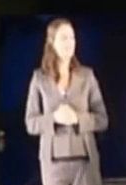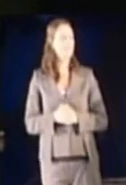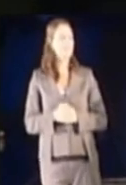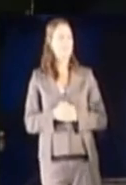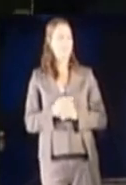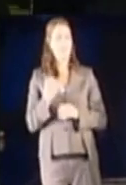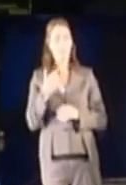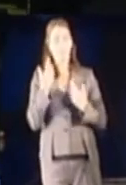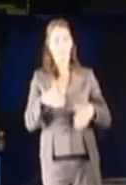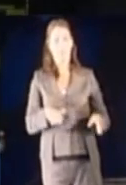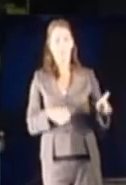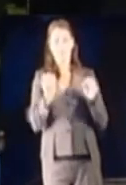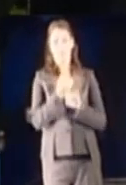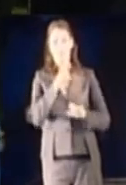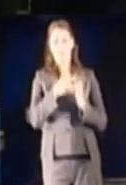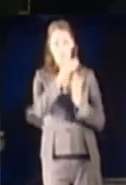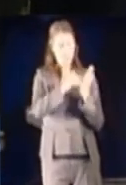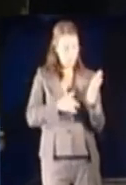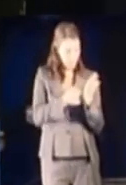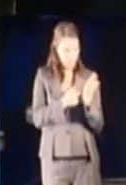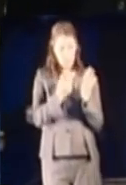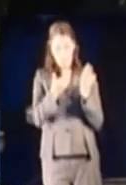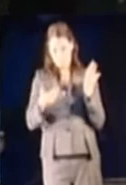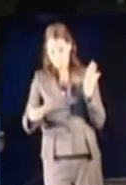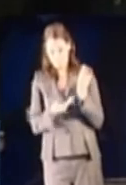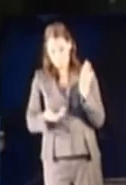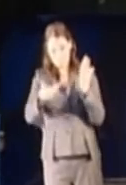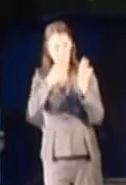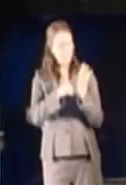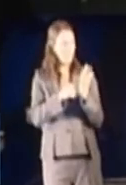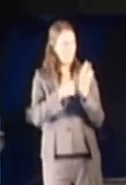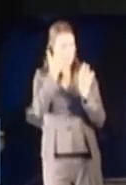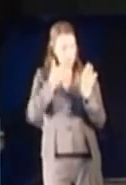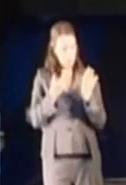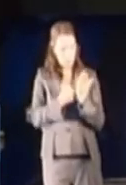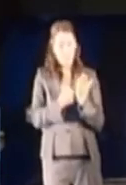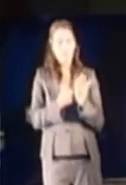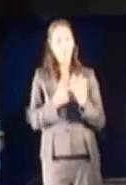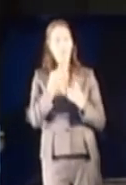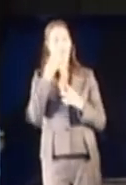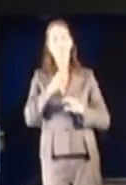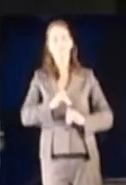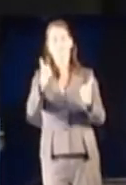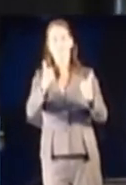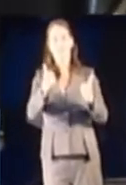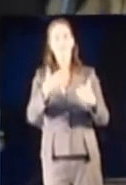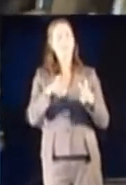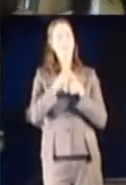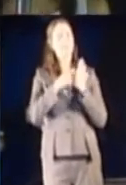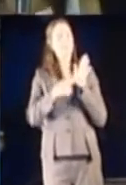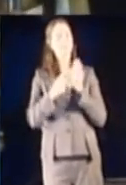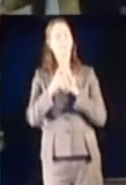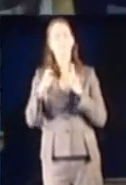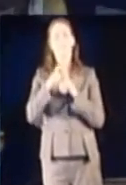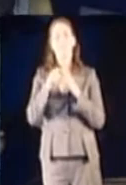Me and Sam have been doing this. The script's been going haywire all night, hasn't it? We've been all over the place, but I think we haven't done bad. But we've got David Morris